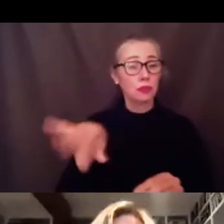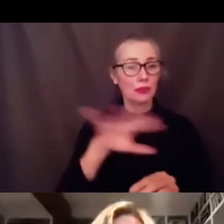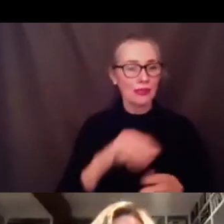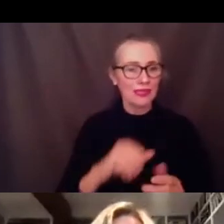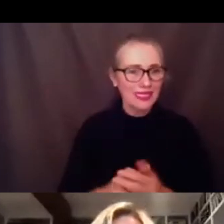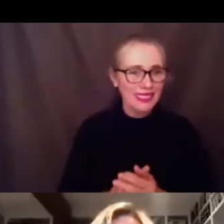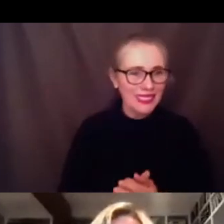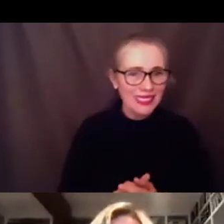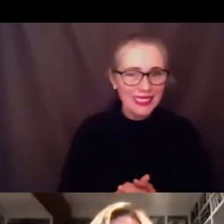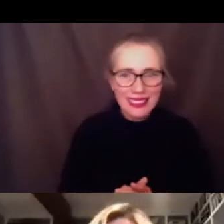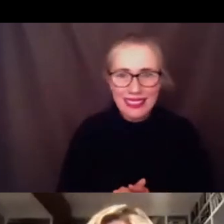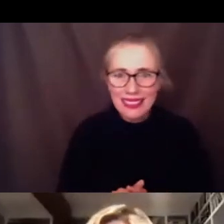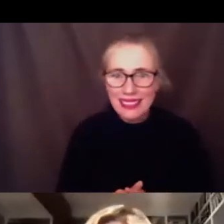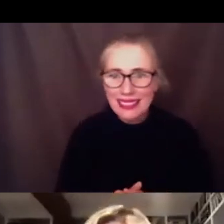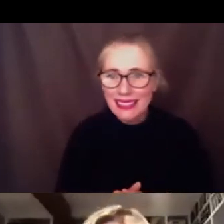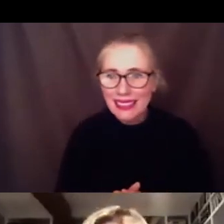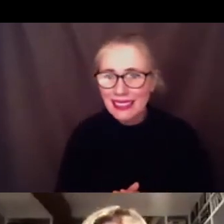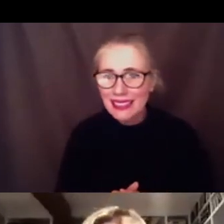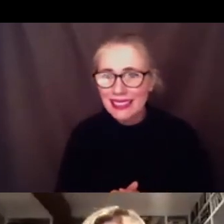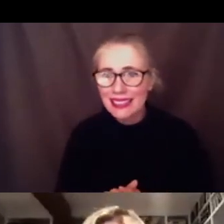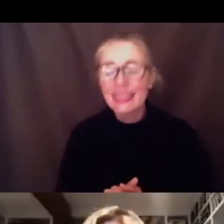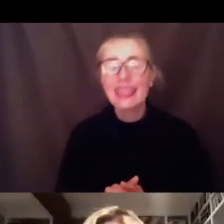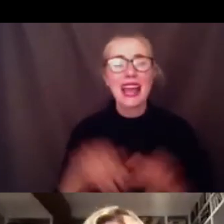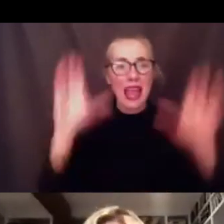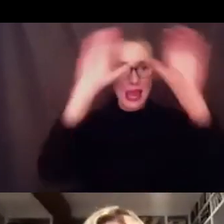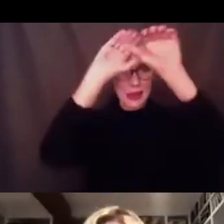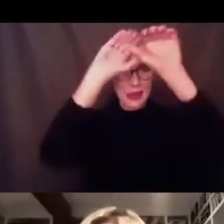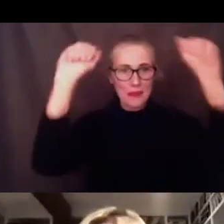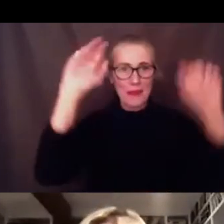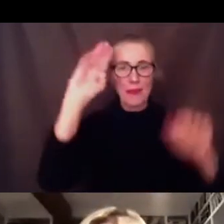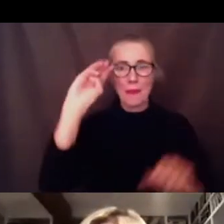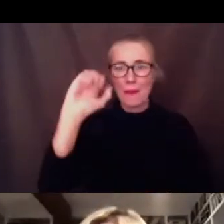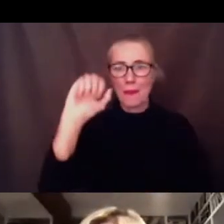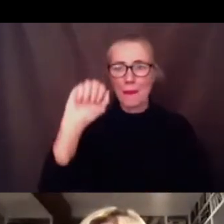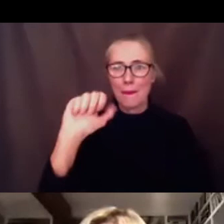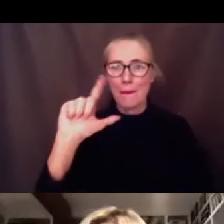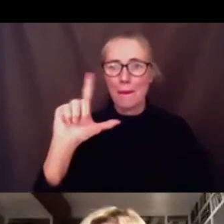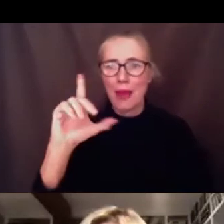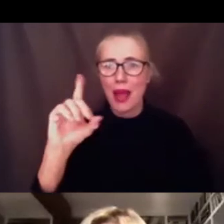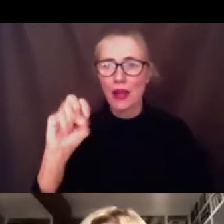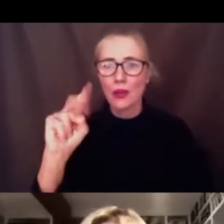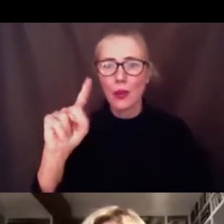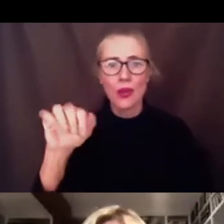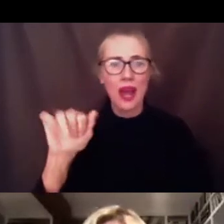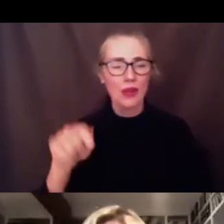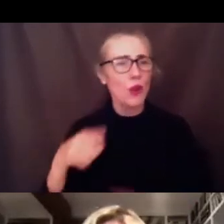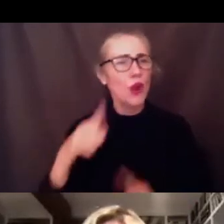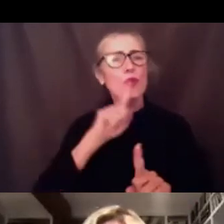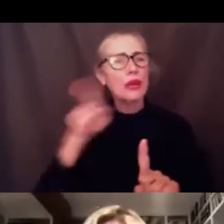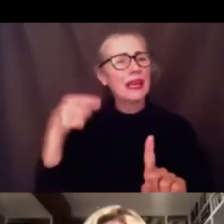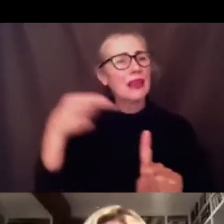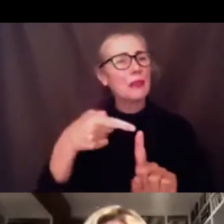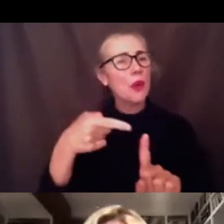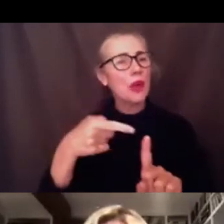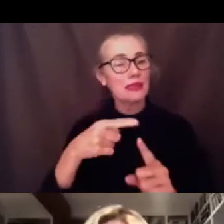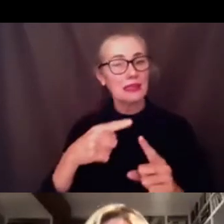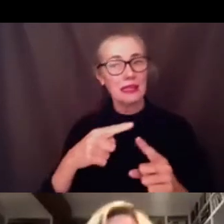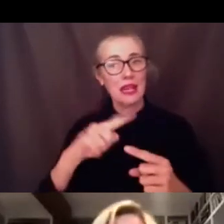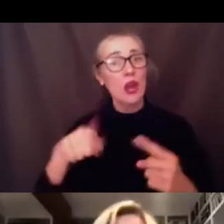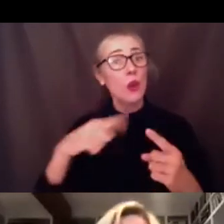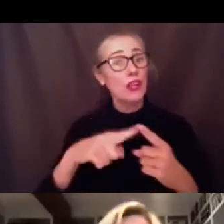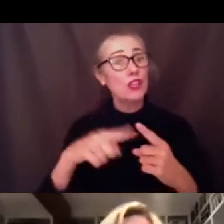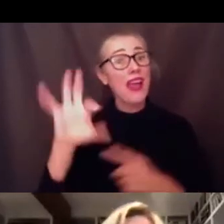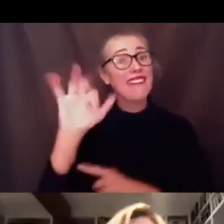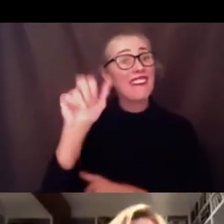uh is that the big learning for us and for steve and his team is this idea that having a fan it's a